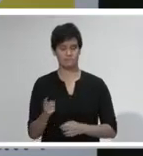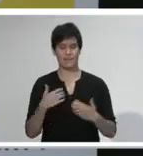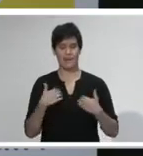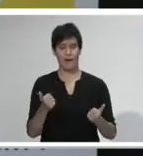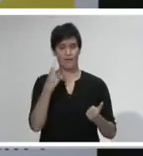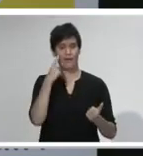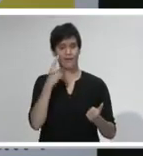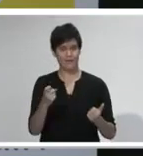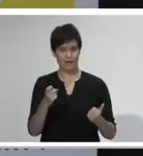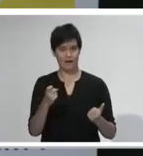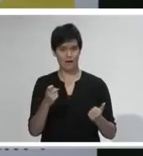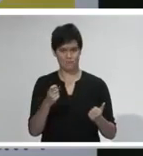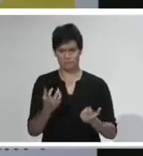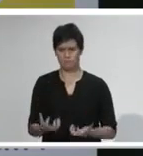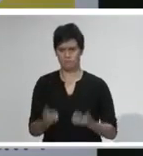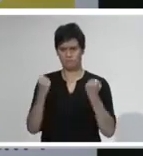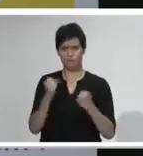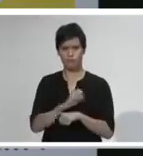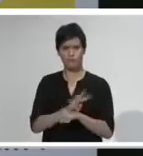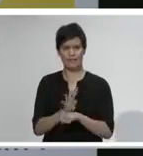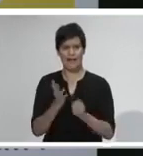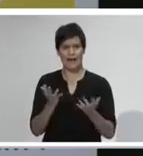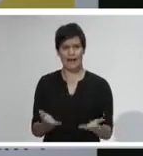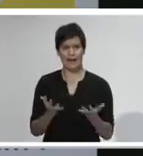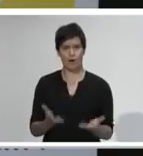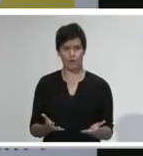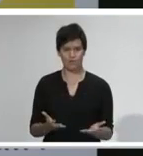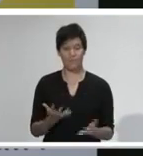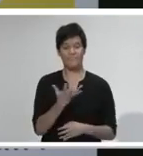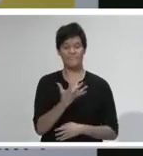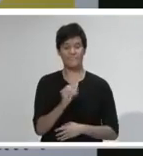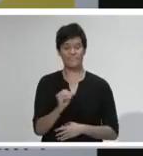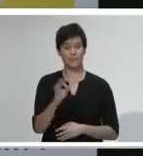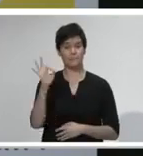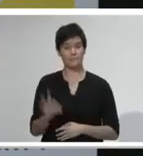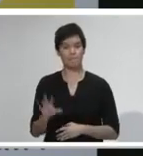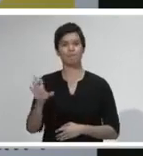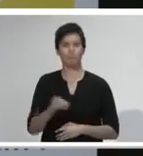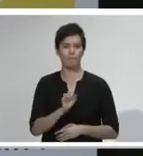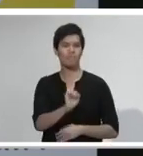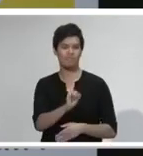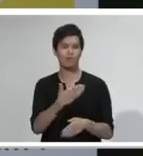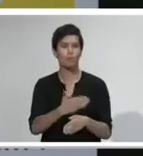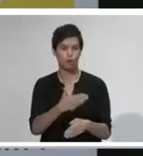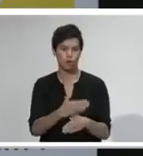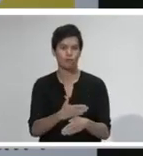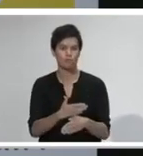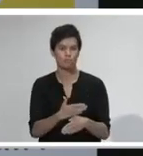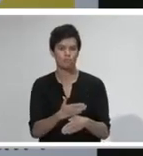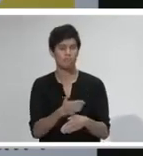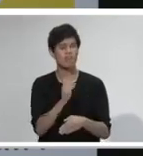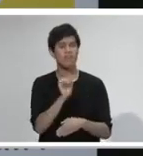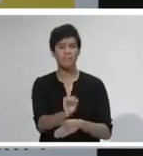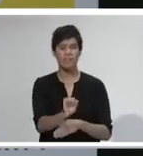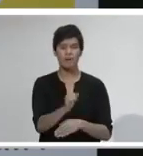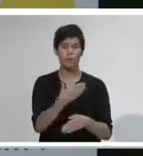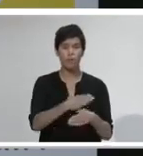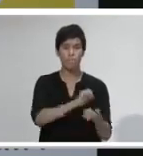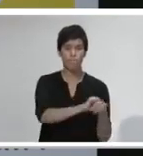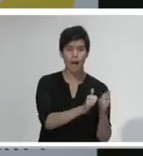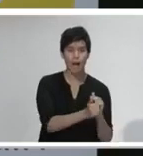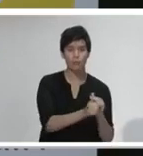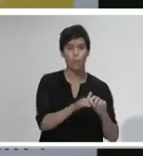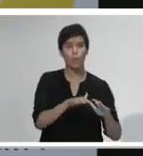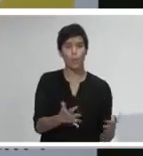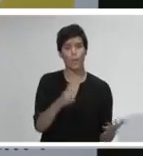colleagues, patients or residents, in the case of ARC facilities. When we analysed these cases last week, it